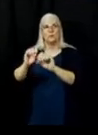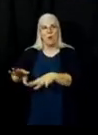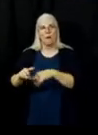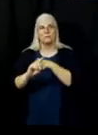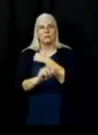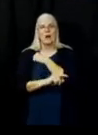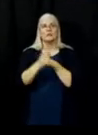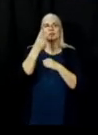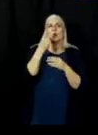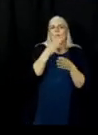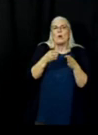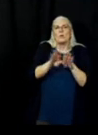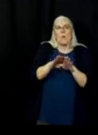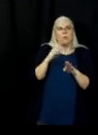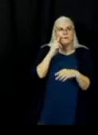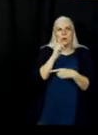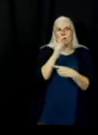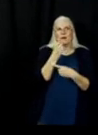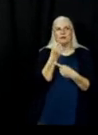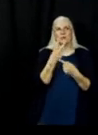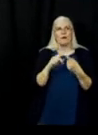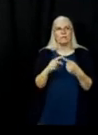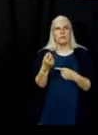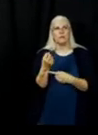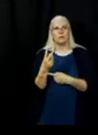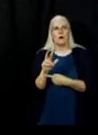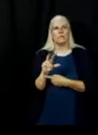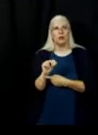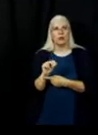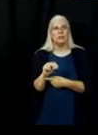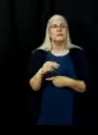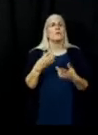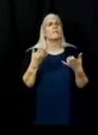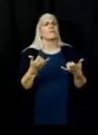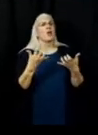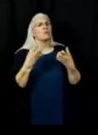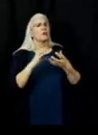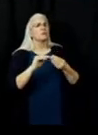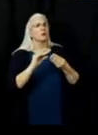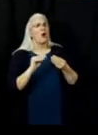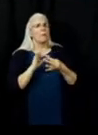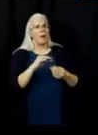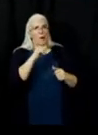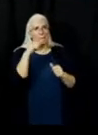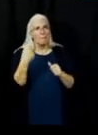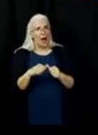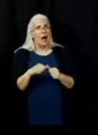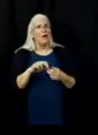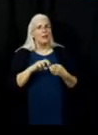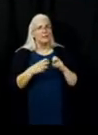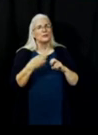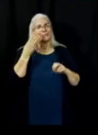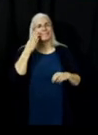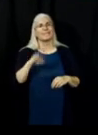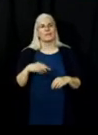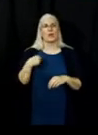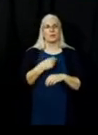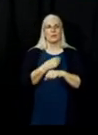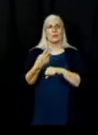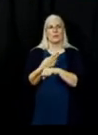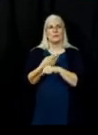We also discussed a mail issue yesterday. We worked with the United States Postal Service. Mail started